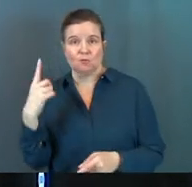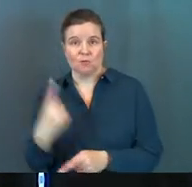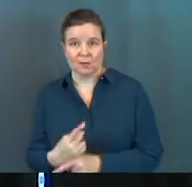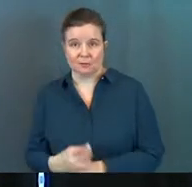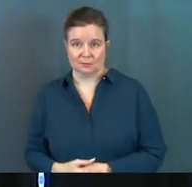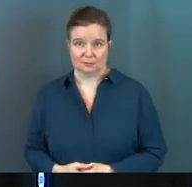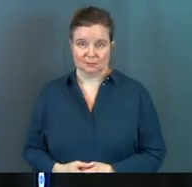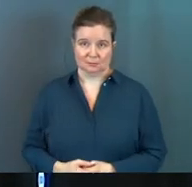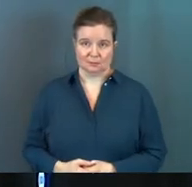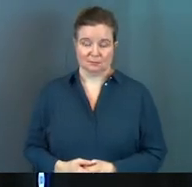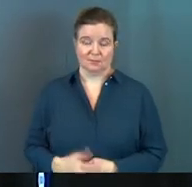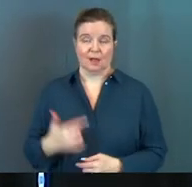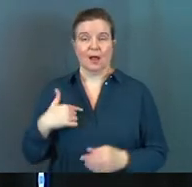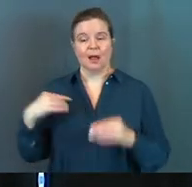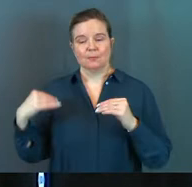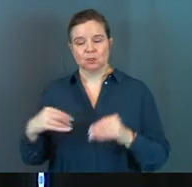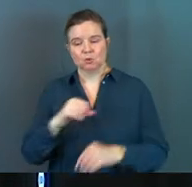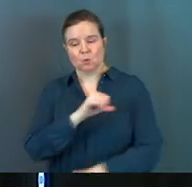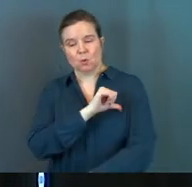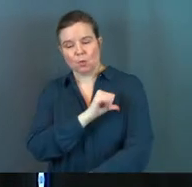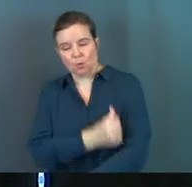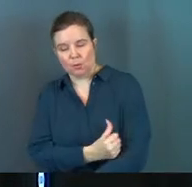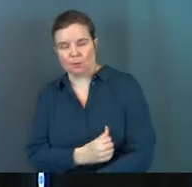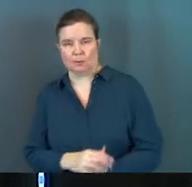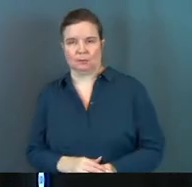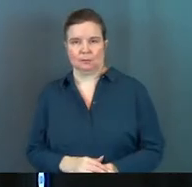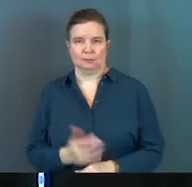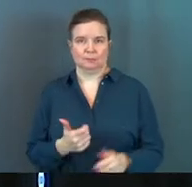right. I'm teaching you authority.